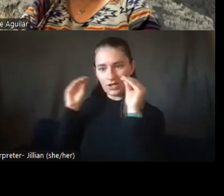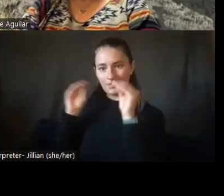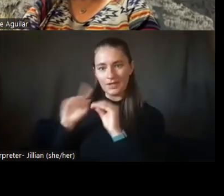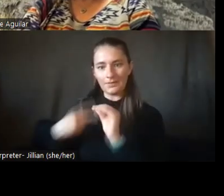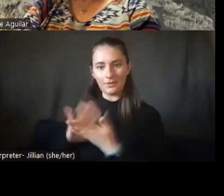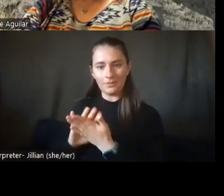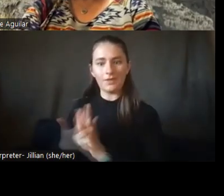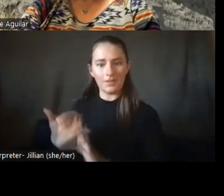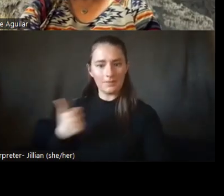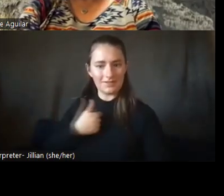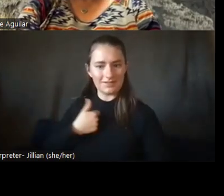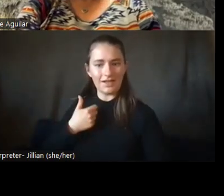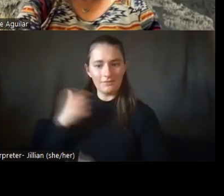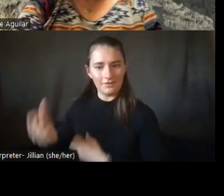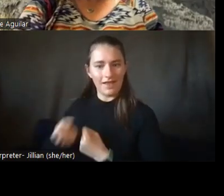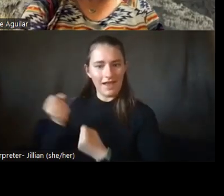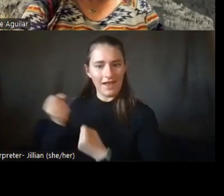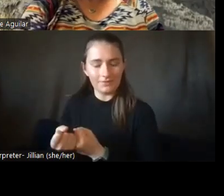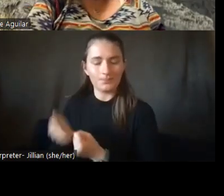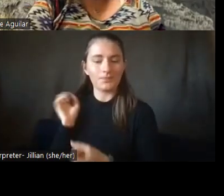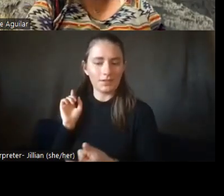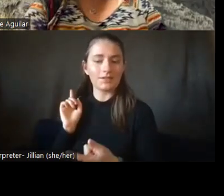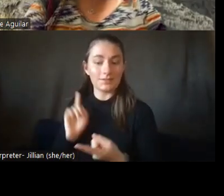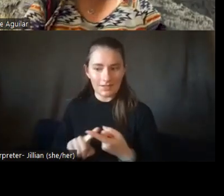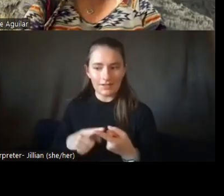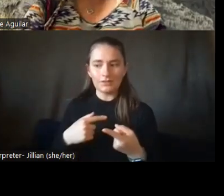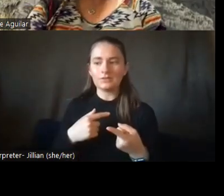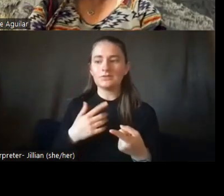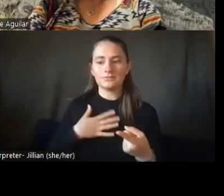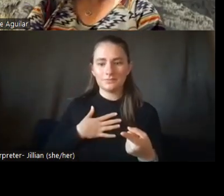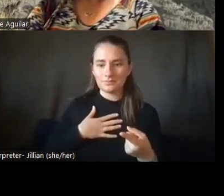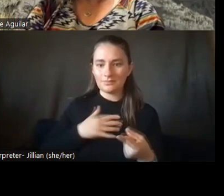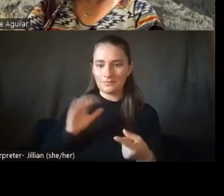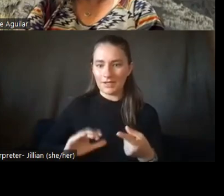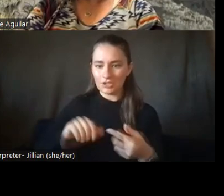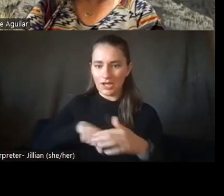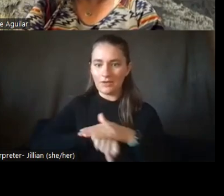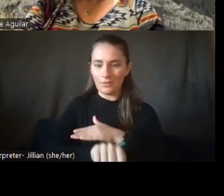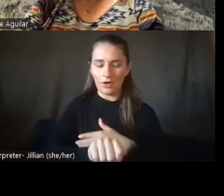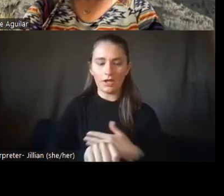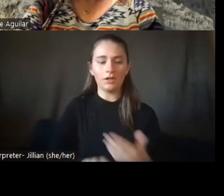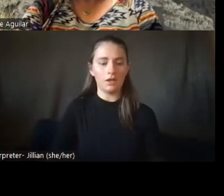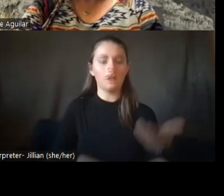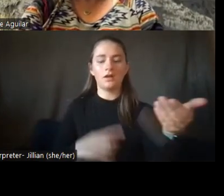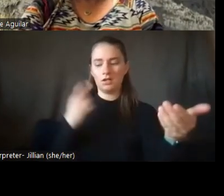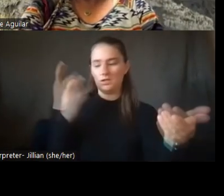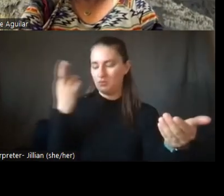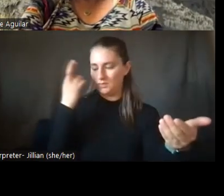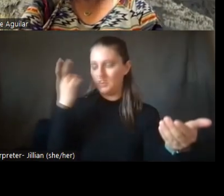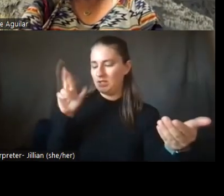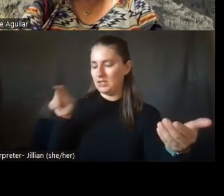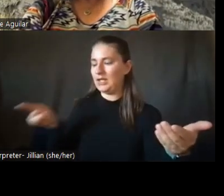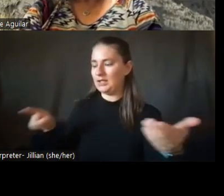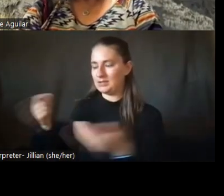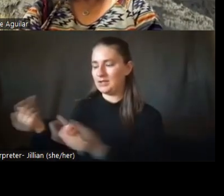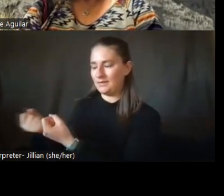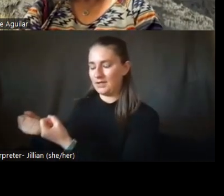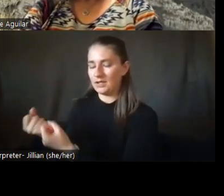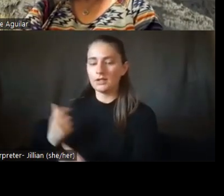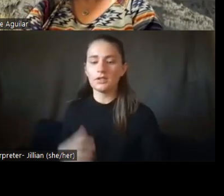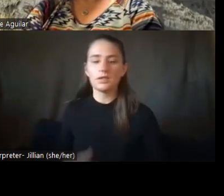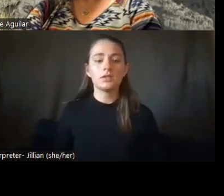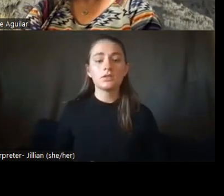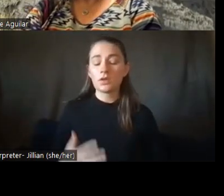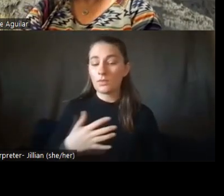Um, and, um, and a funny, not funny story is that my husband, who happens to be white,